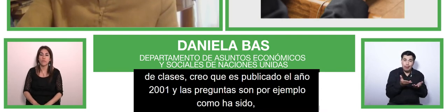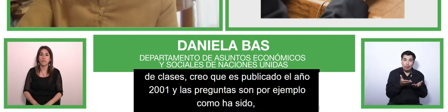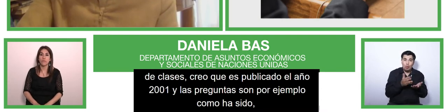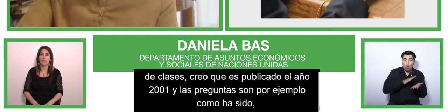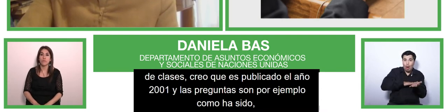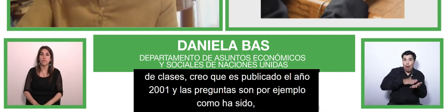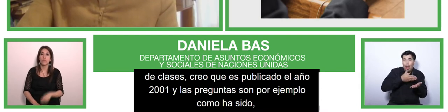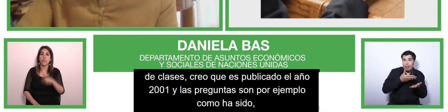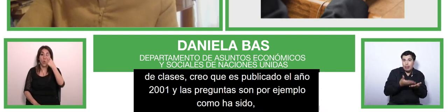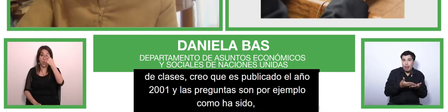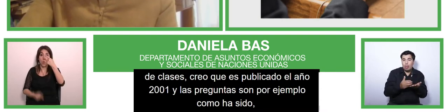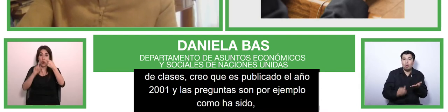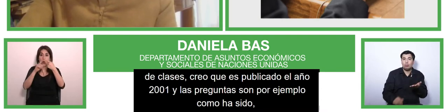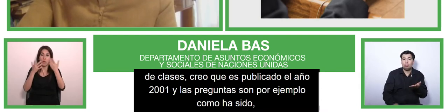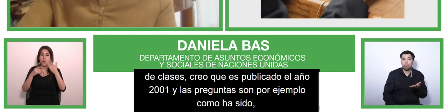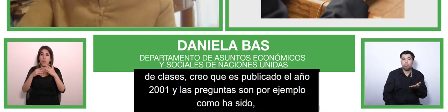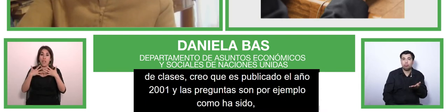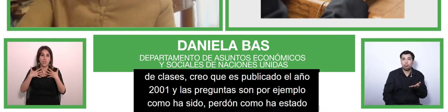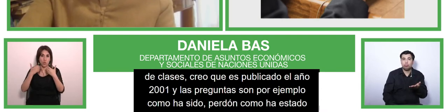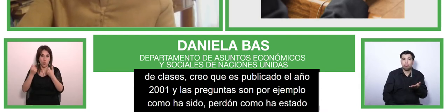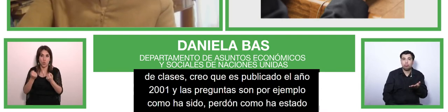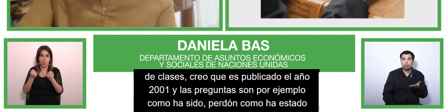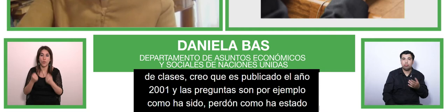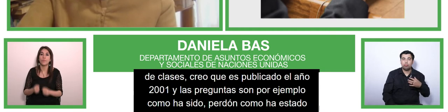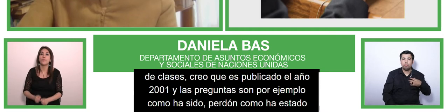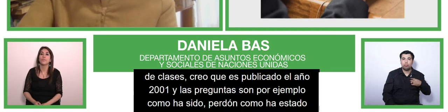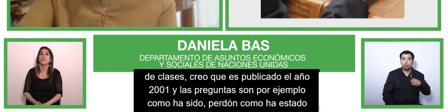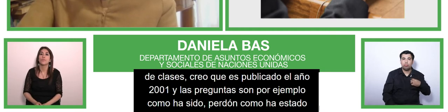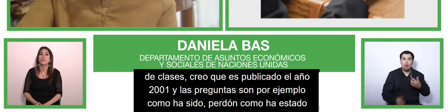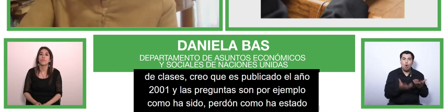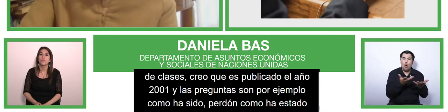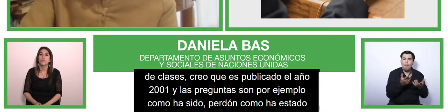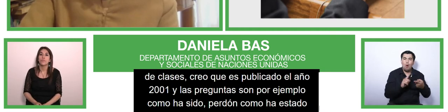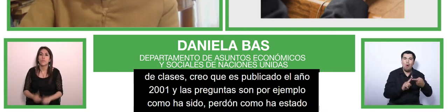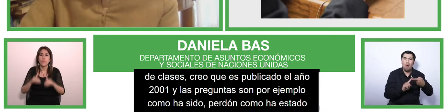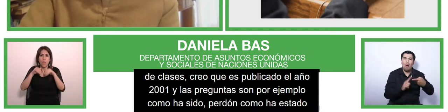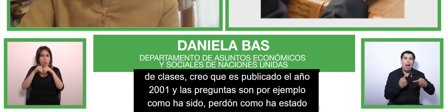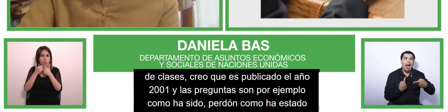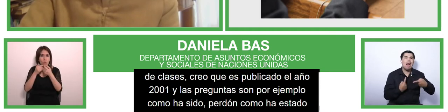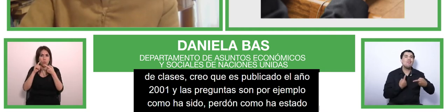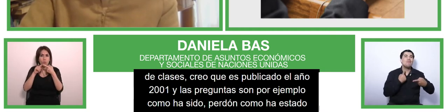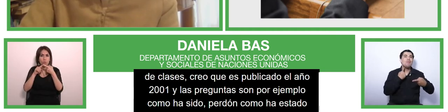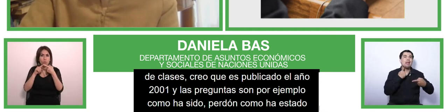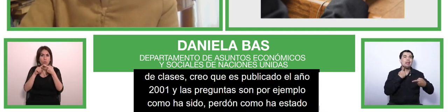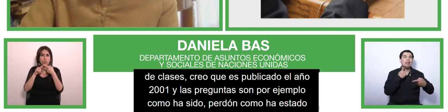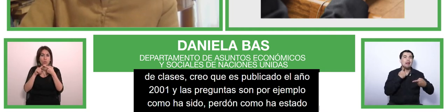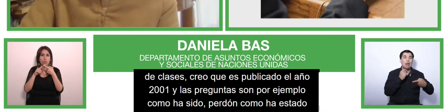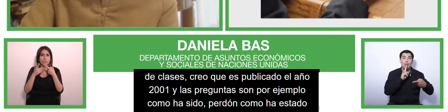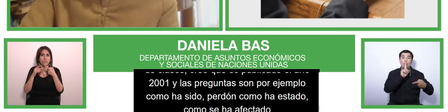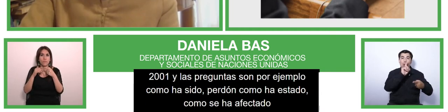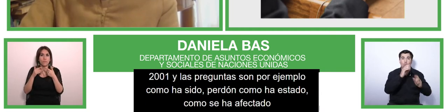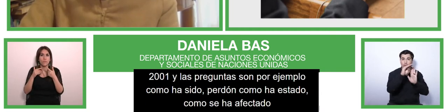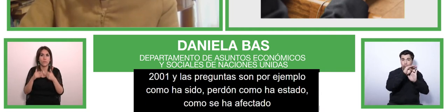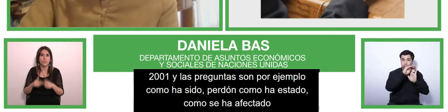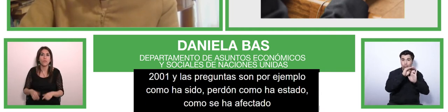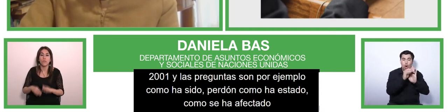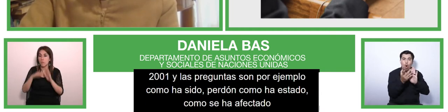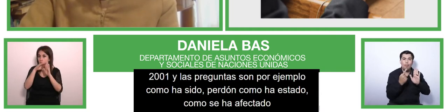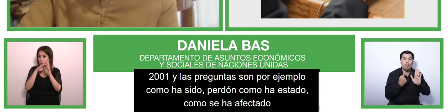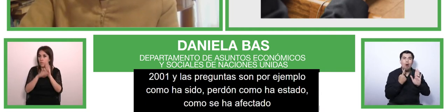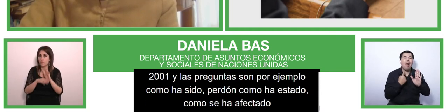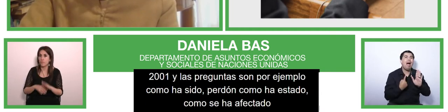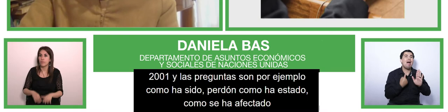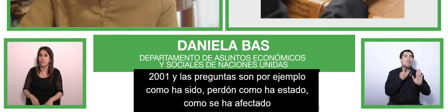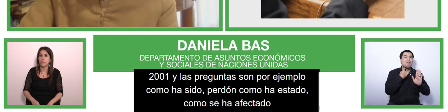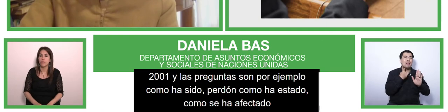um your your child academically socially and behaviorally and please describe any benefits or